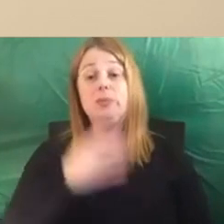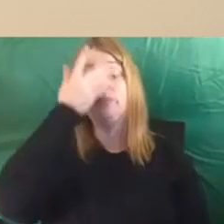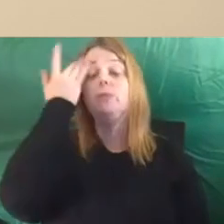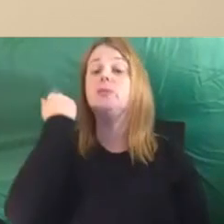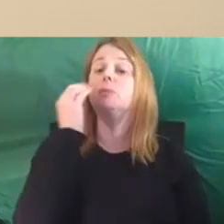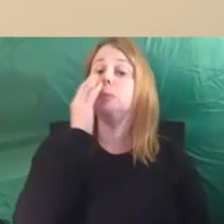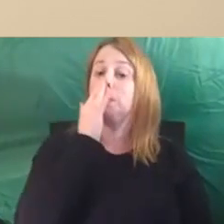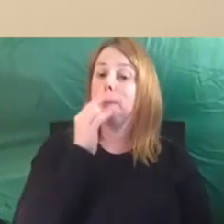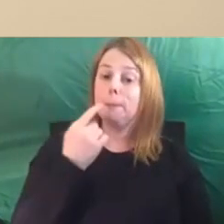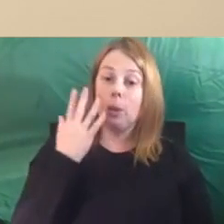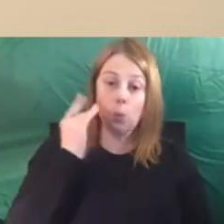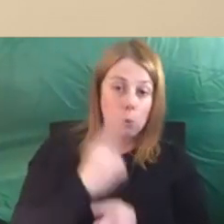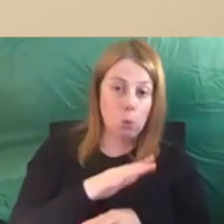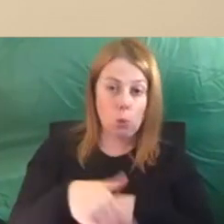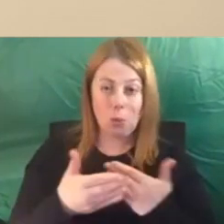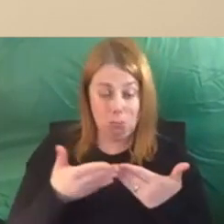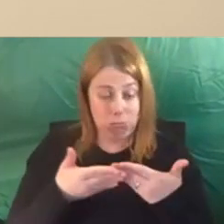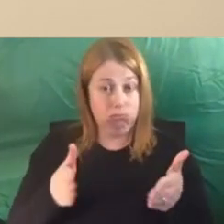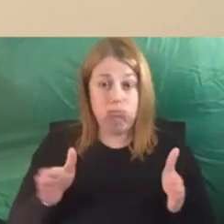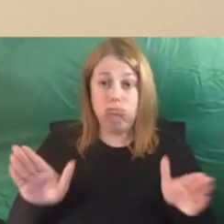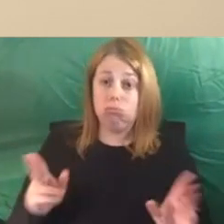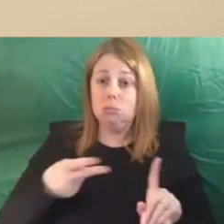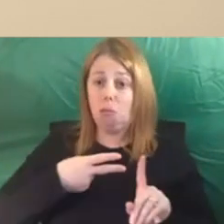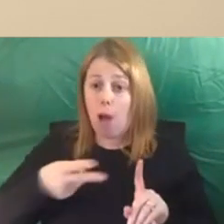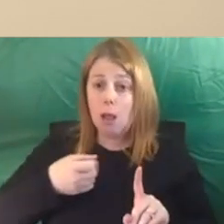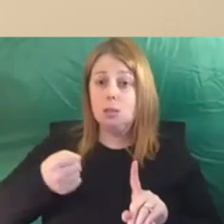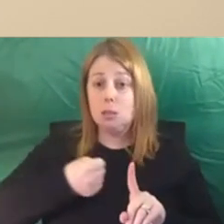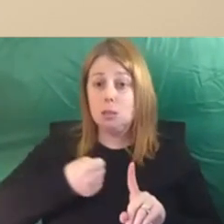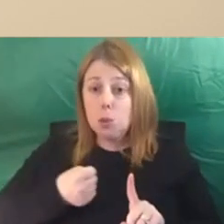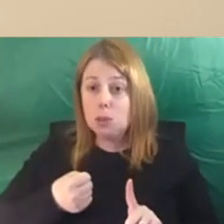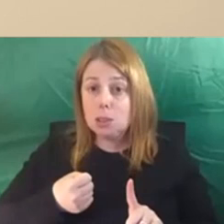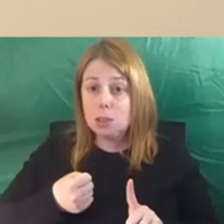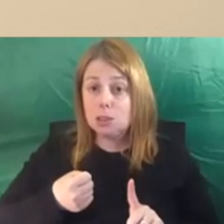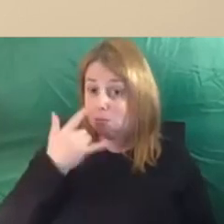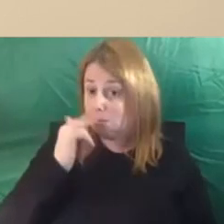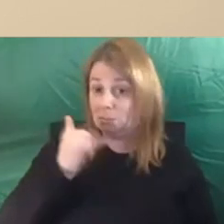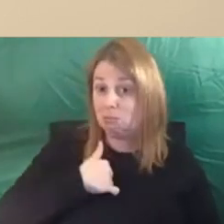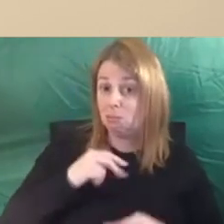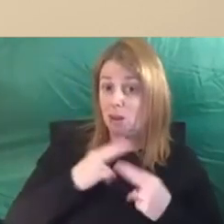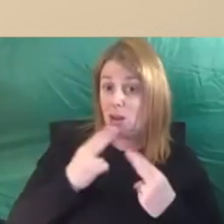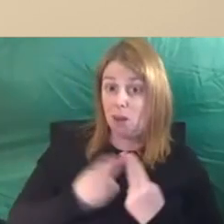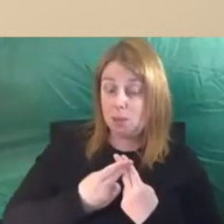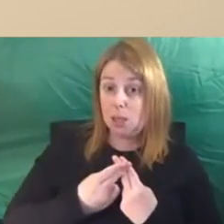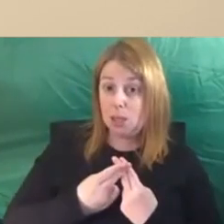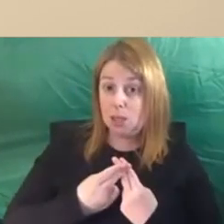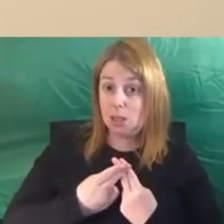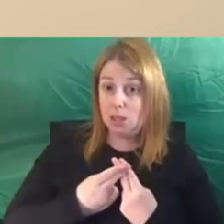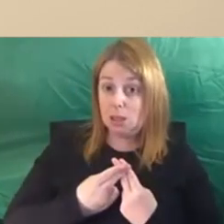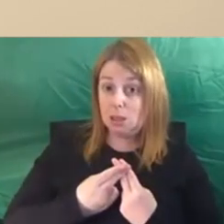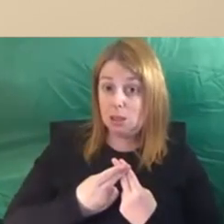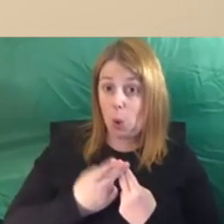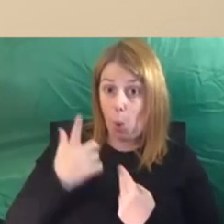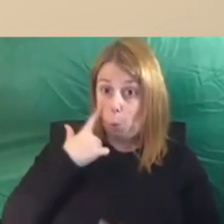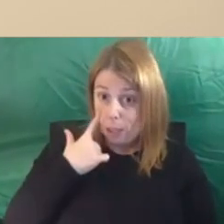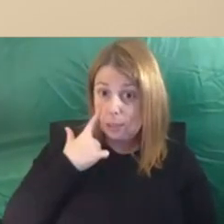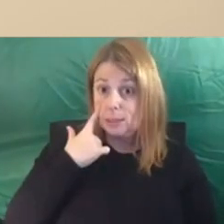broad spectrum of violence and abuse, unfortunately, my family and I were, you know, we witnessed it all and we experienced